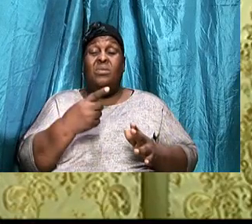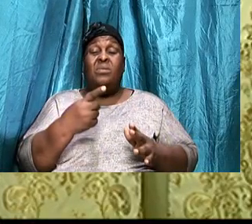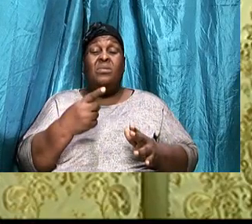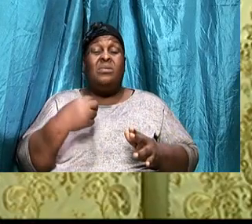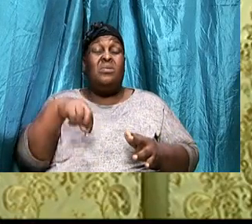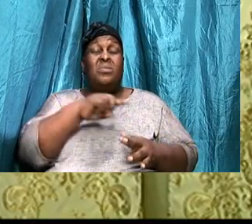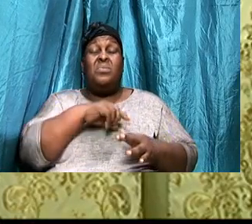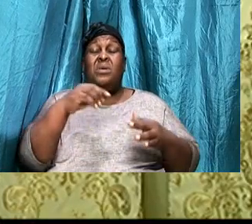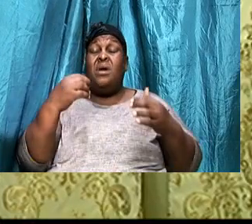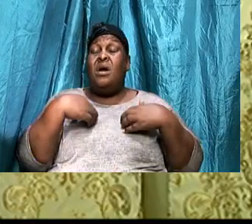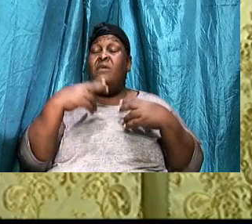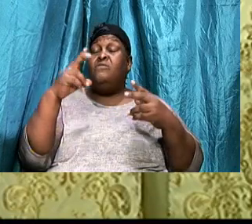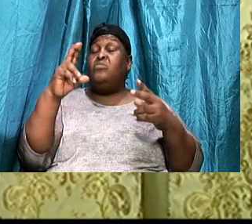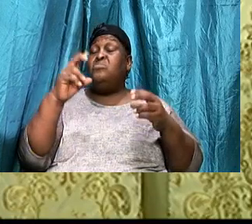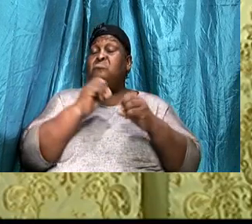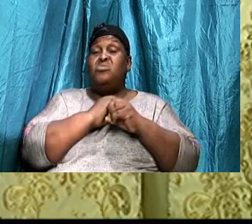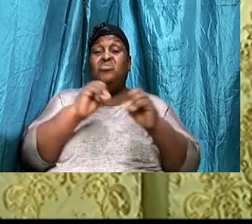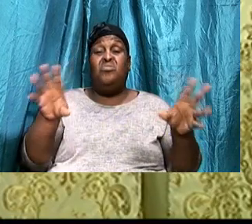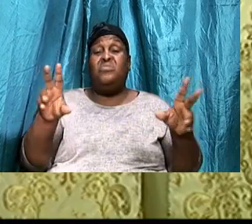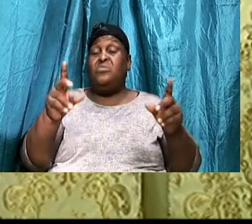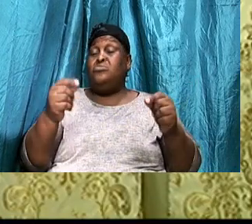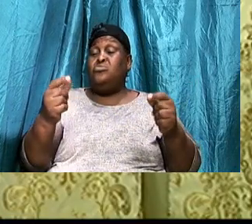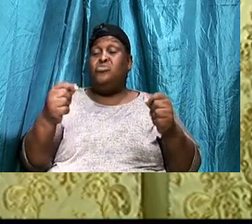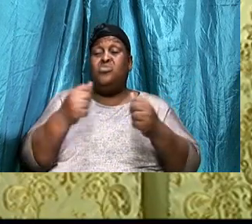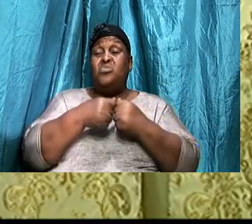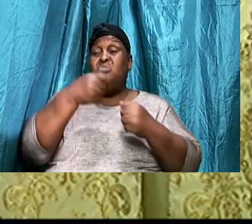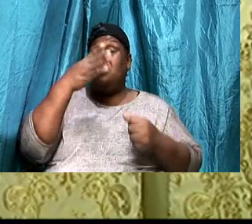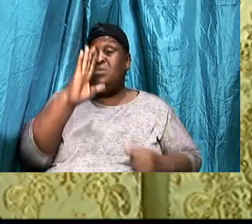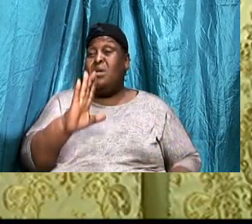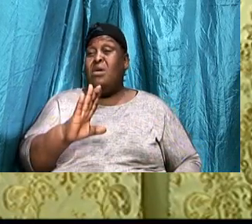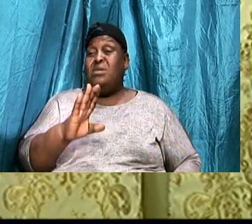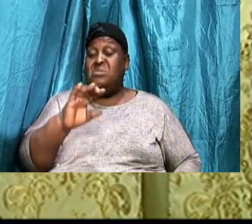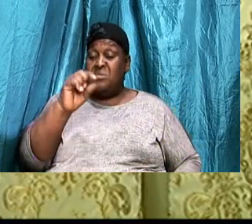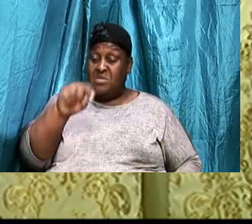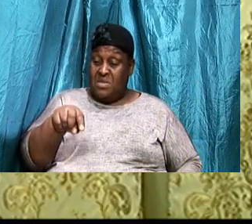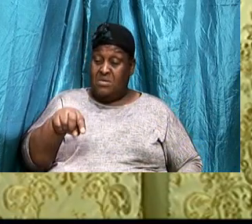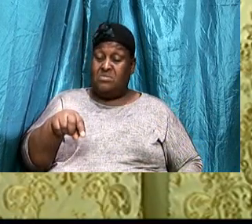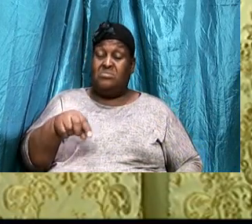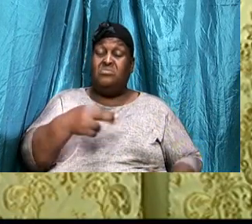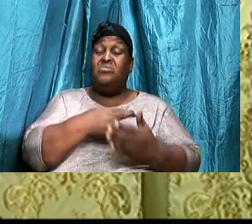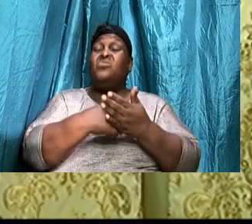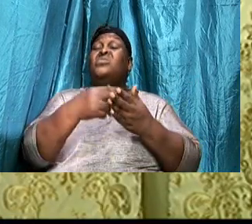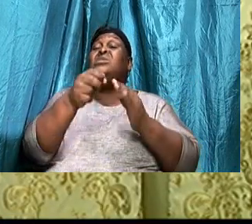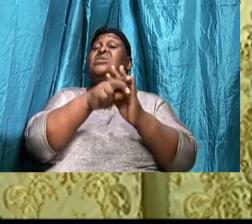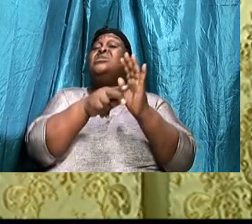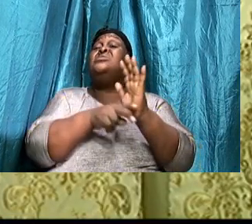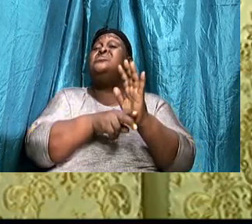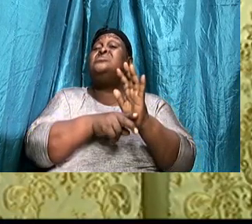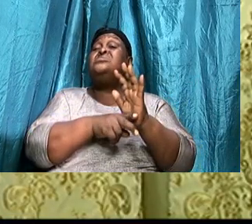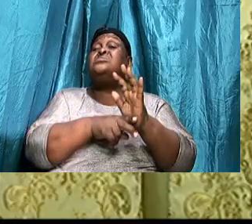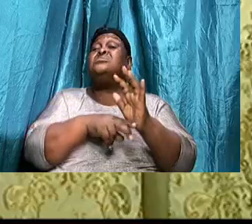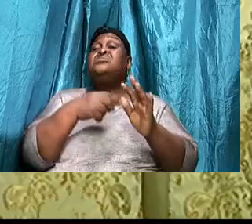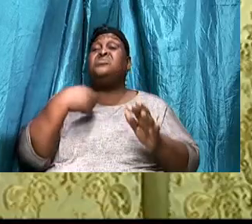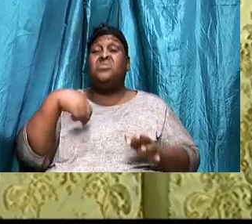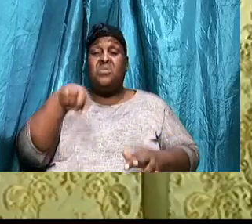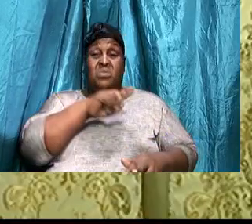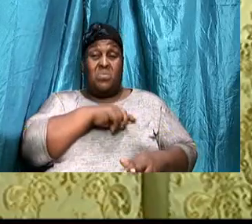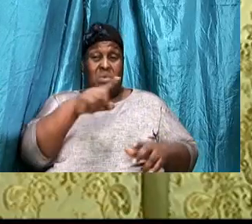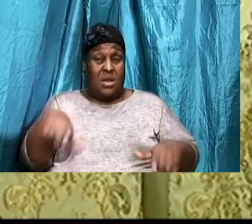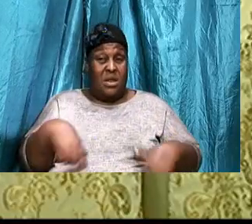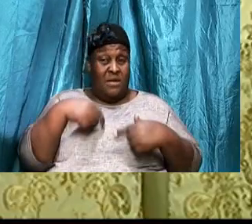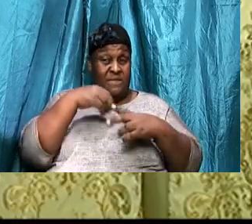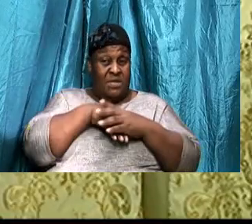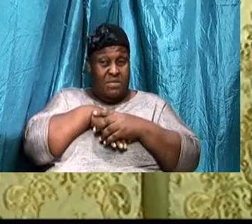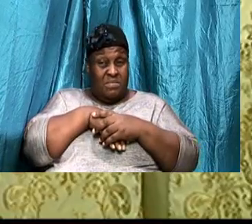Our righteousness, Alone, Could not, Do it, This righteousness, That we, Are living in, This righteous,